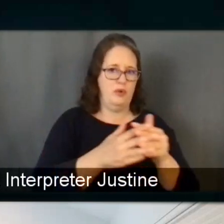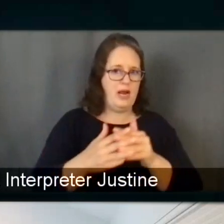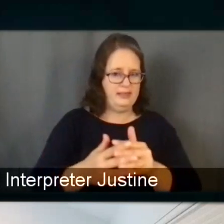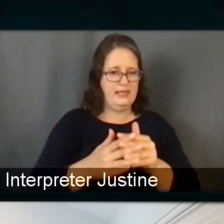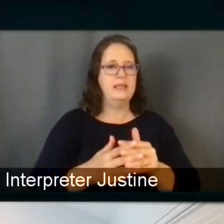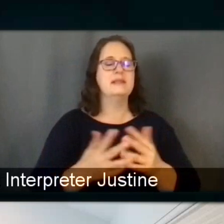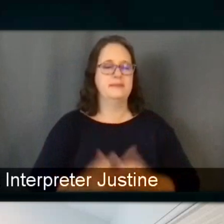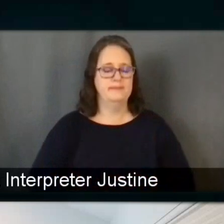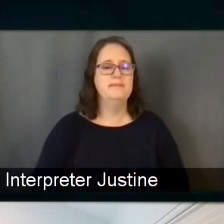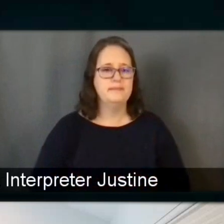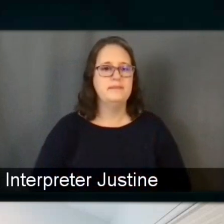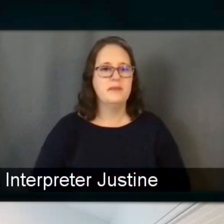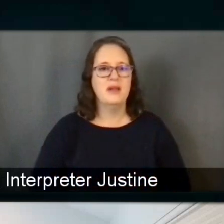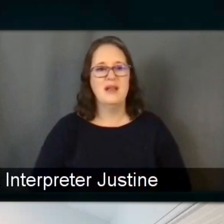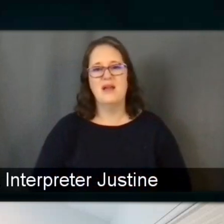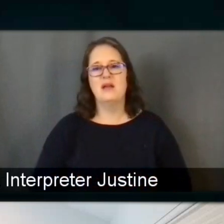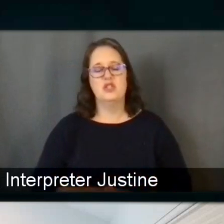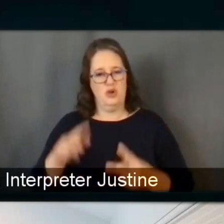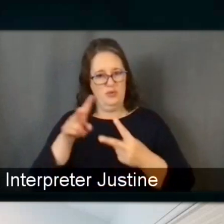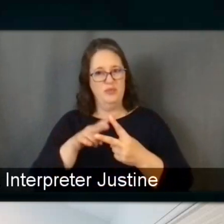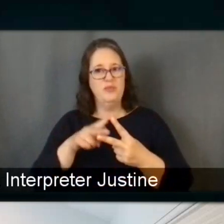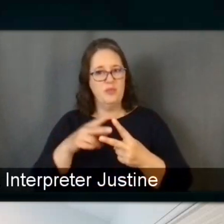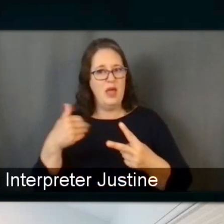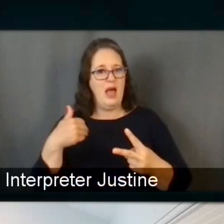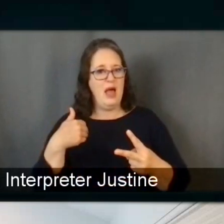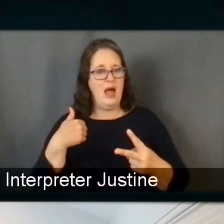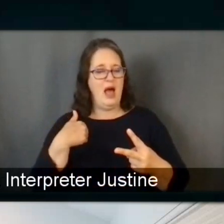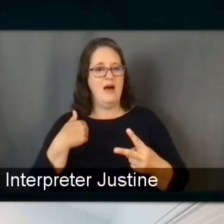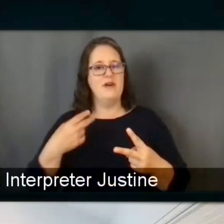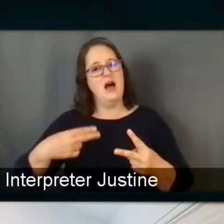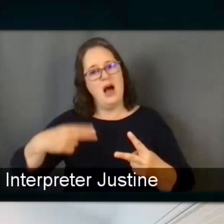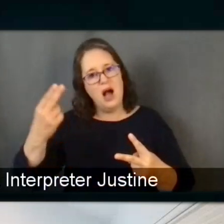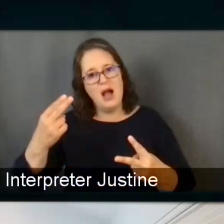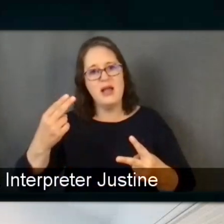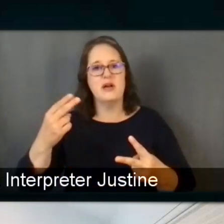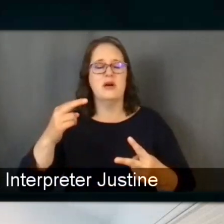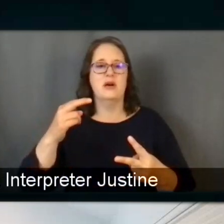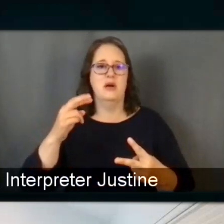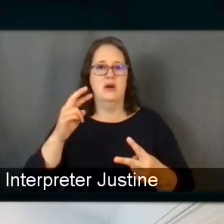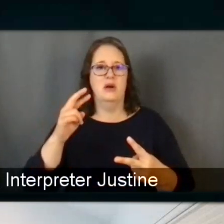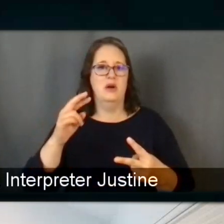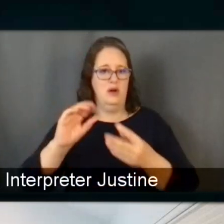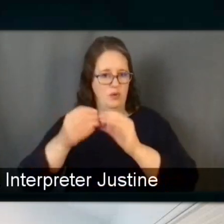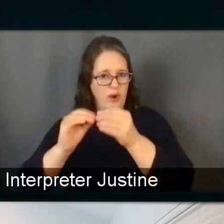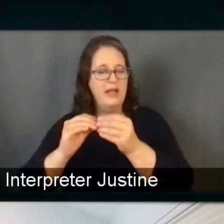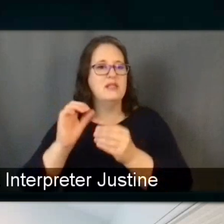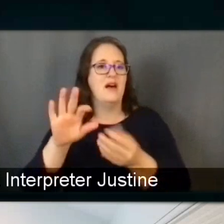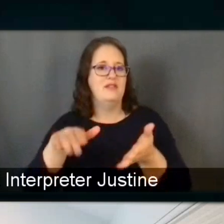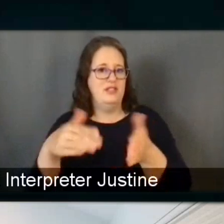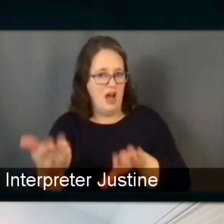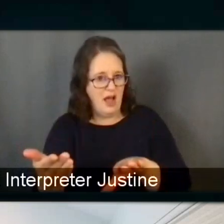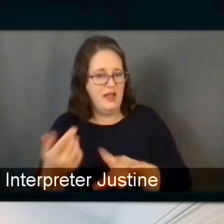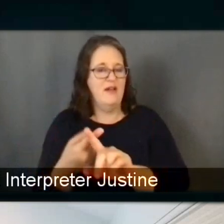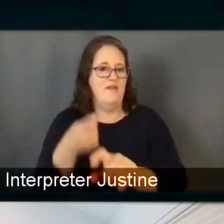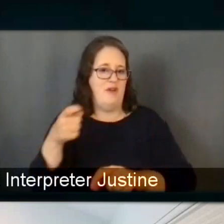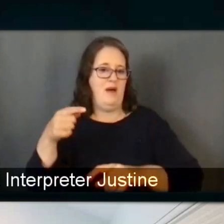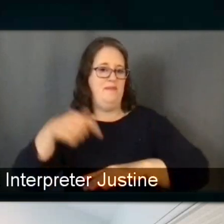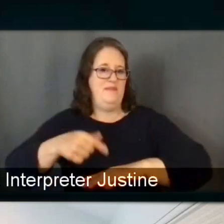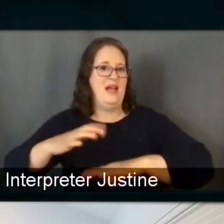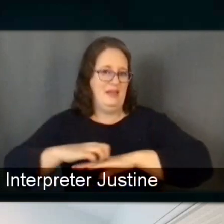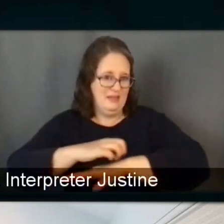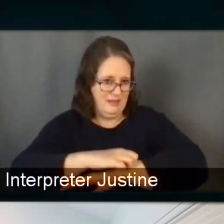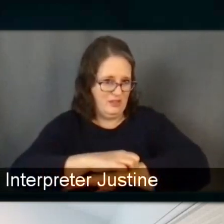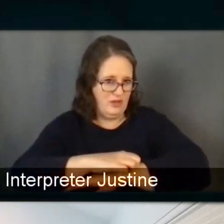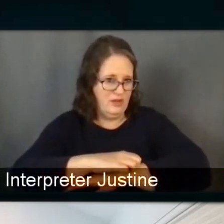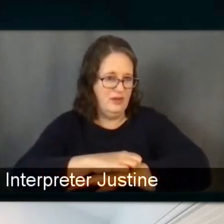also have higher rates of dying of colorectal cancer. And that also includes Latinx people that have higher